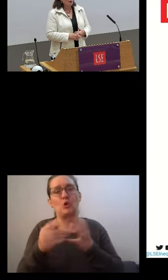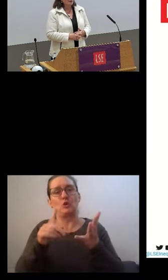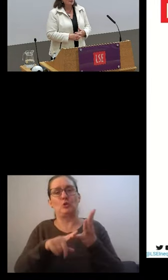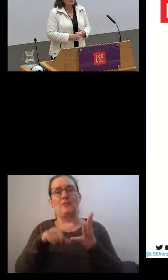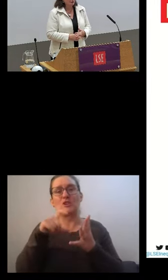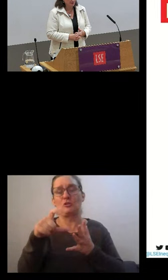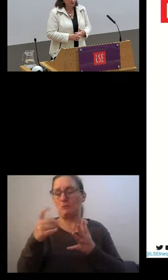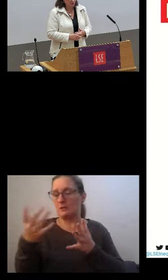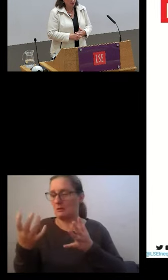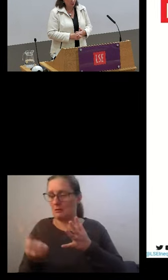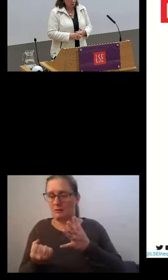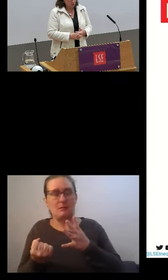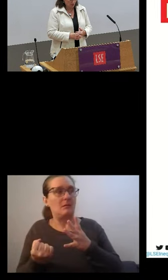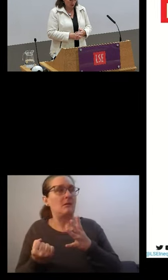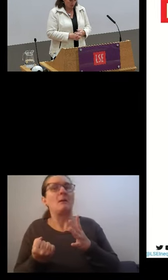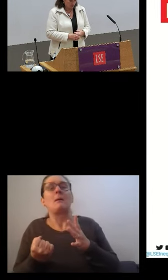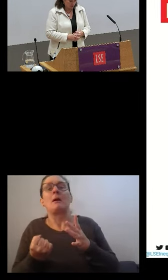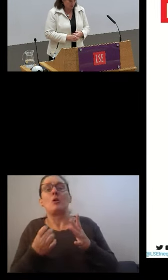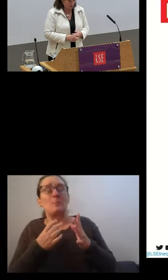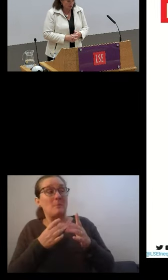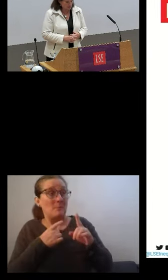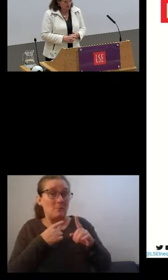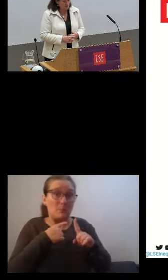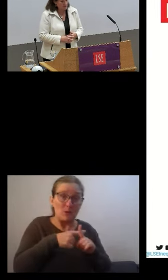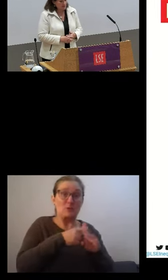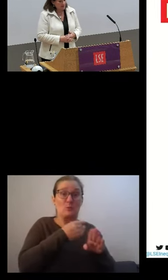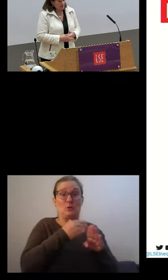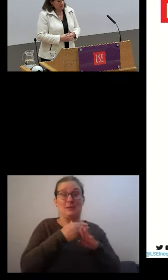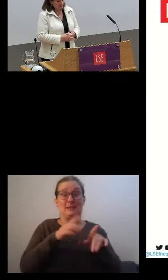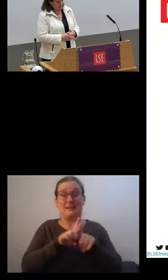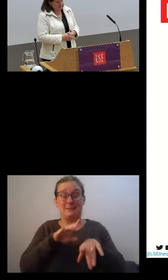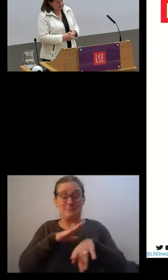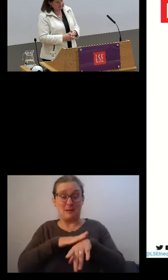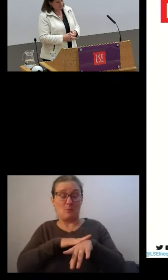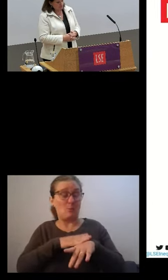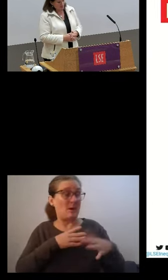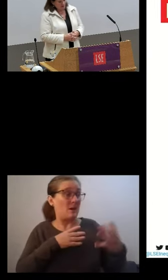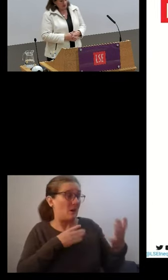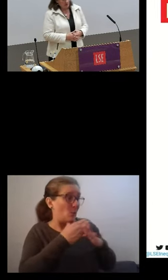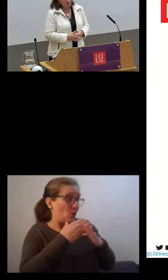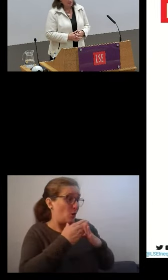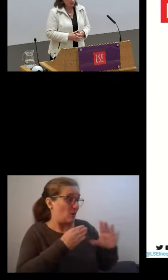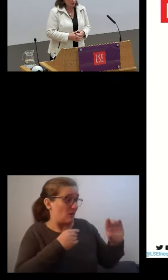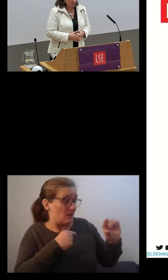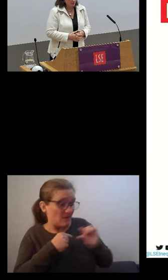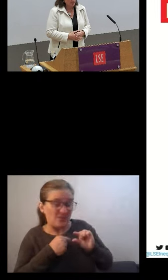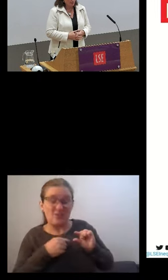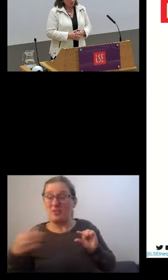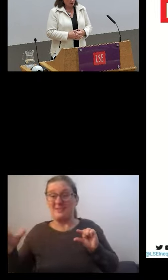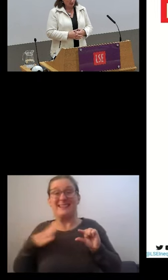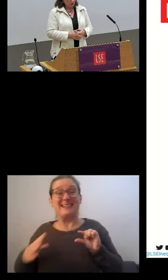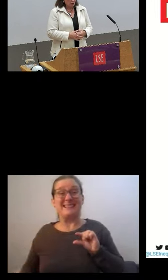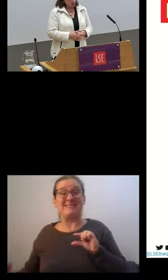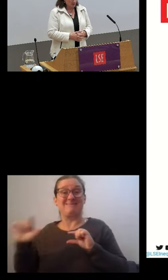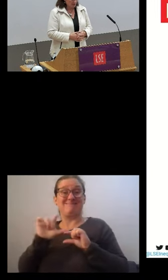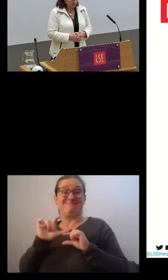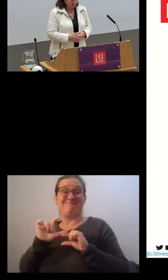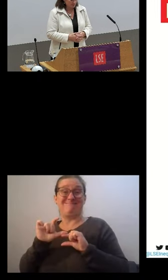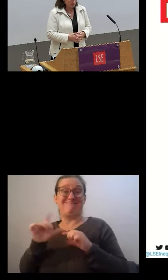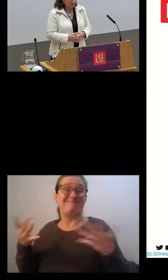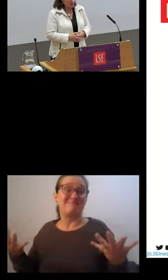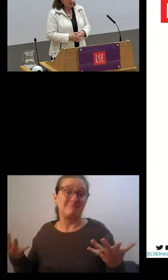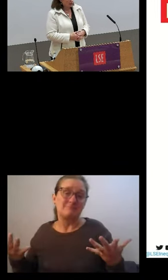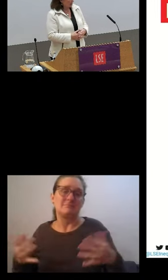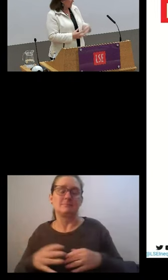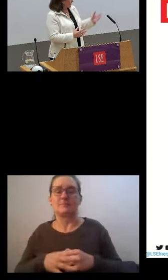require other benefits and support to support themselves and their family. That's an issue that hasn't been explored enough.